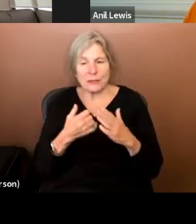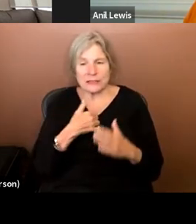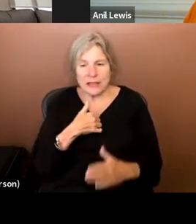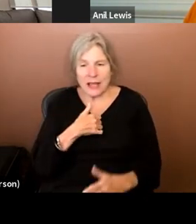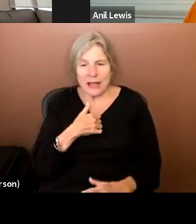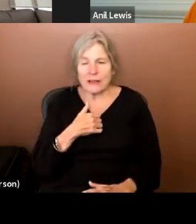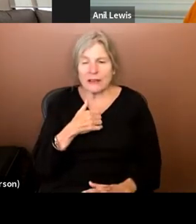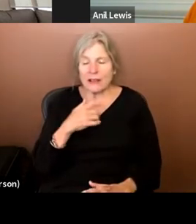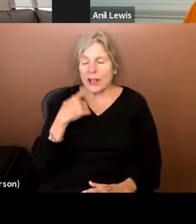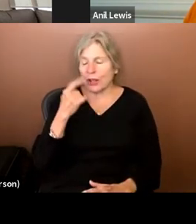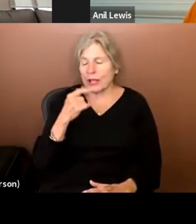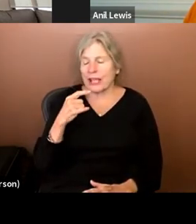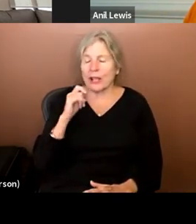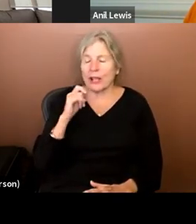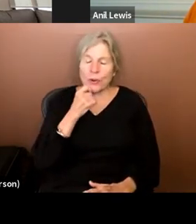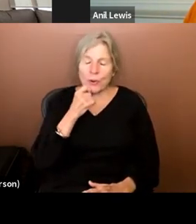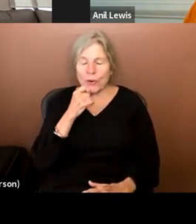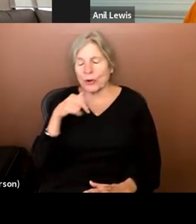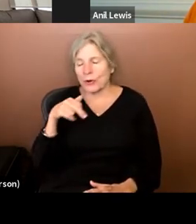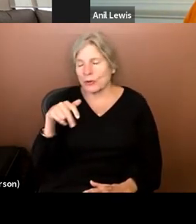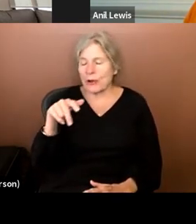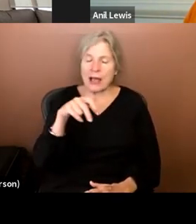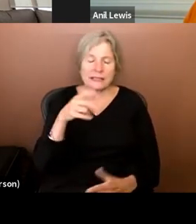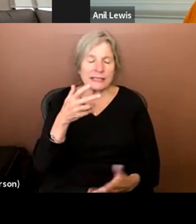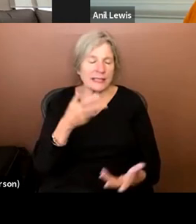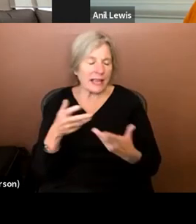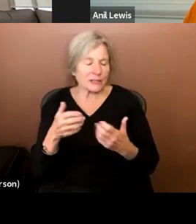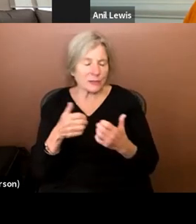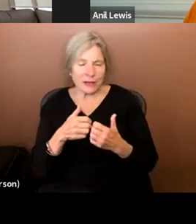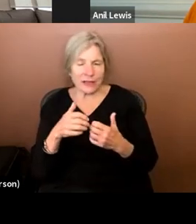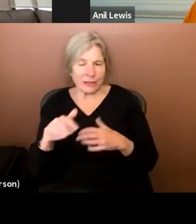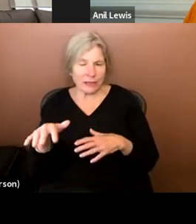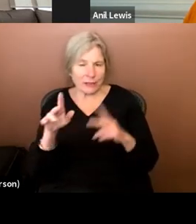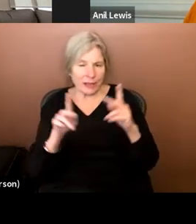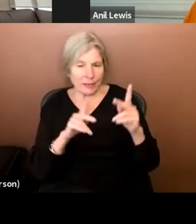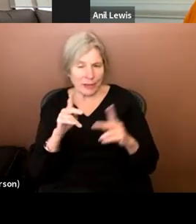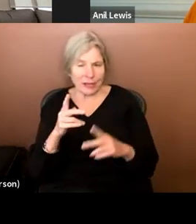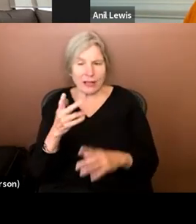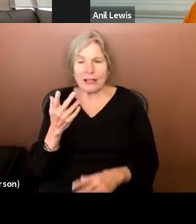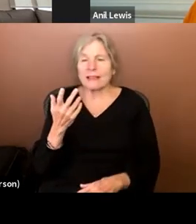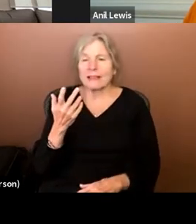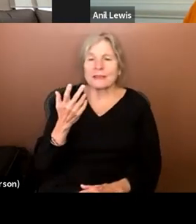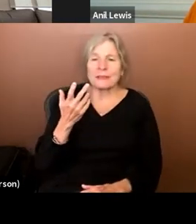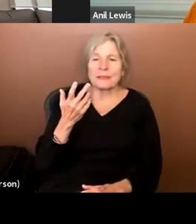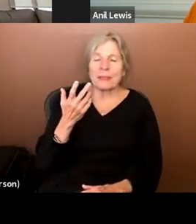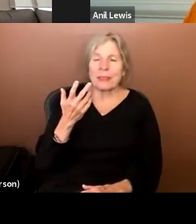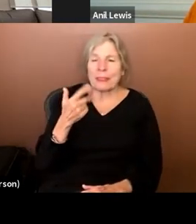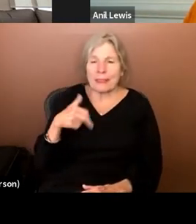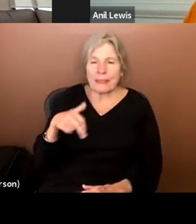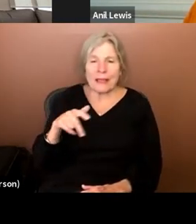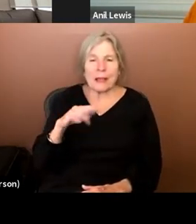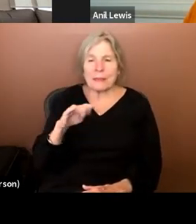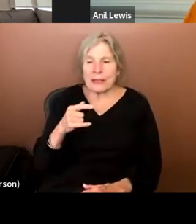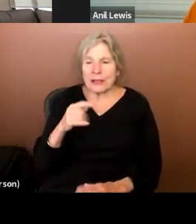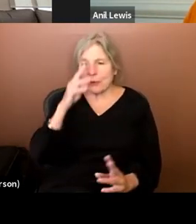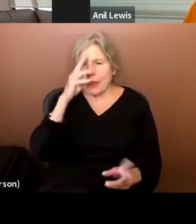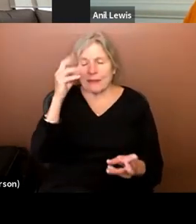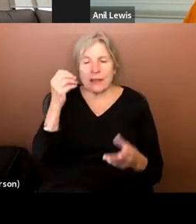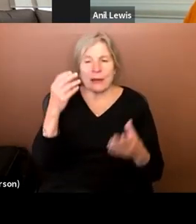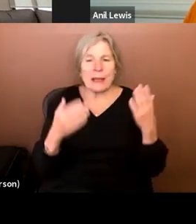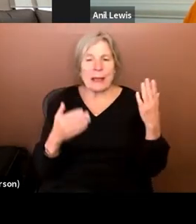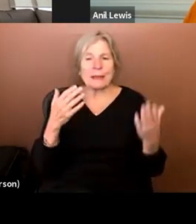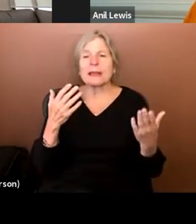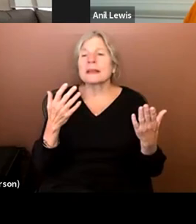looking cool, cruising around town, engaging with public space, engaging with the community, um, being creative and maybe,